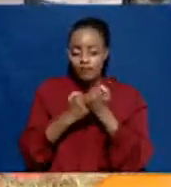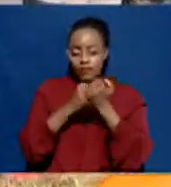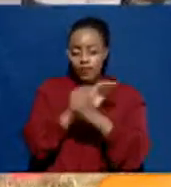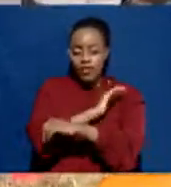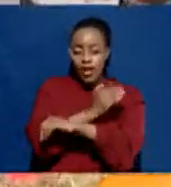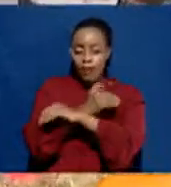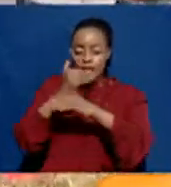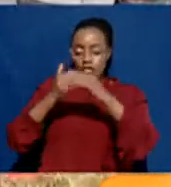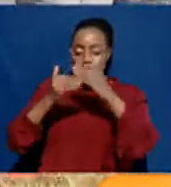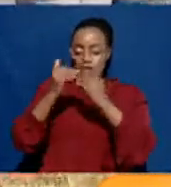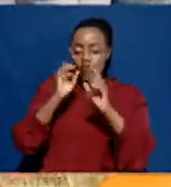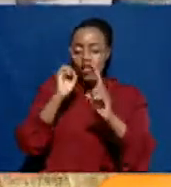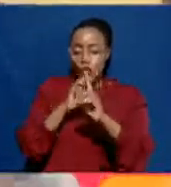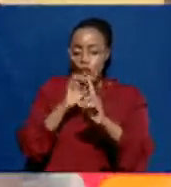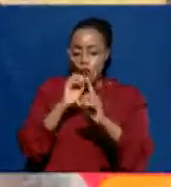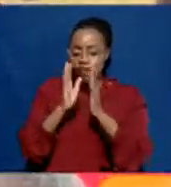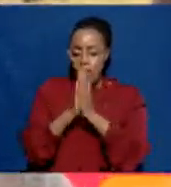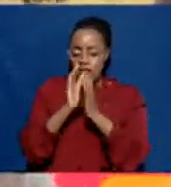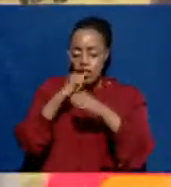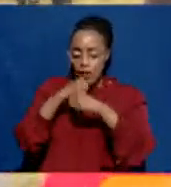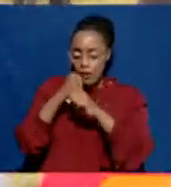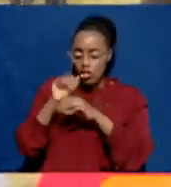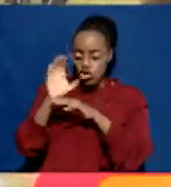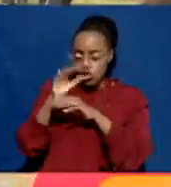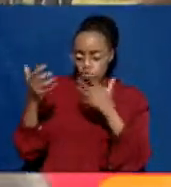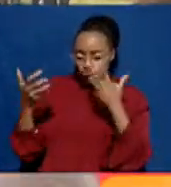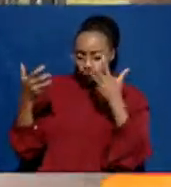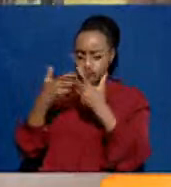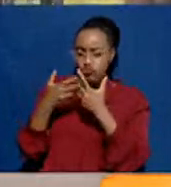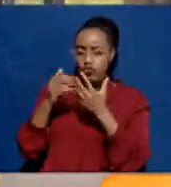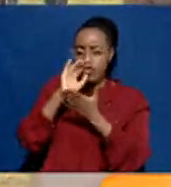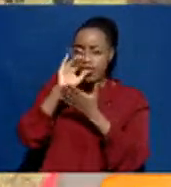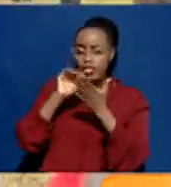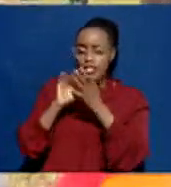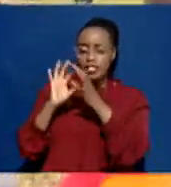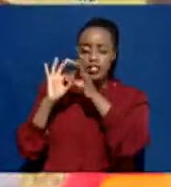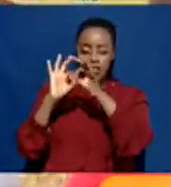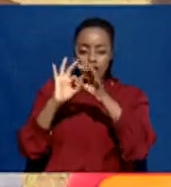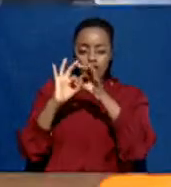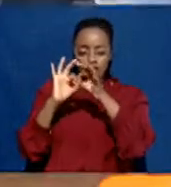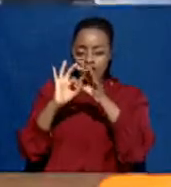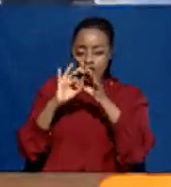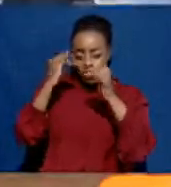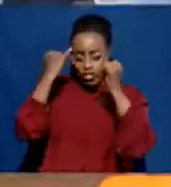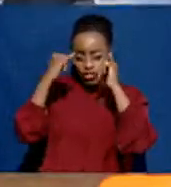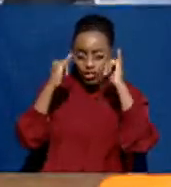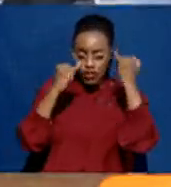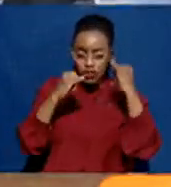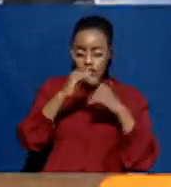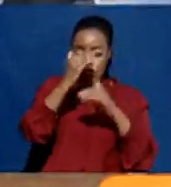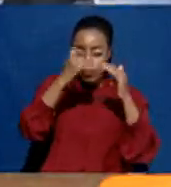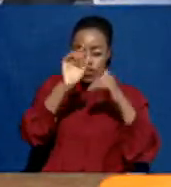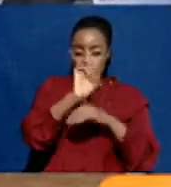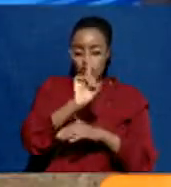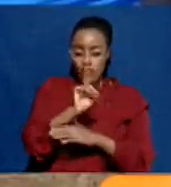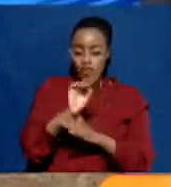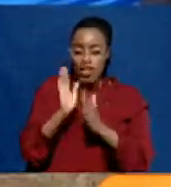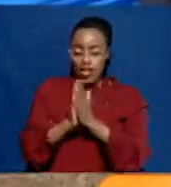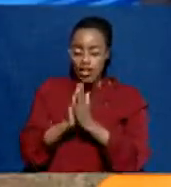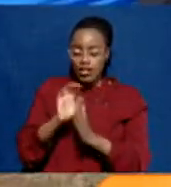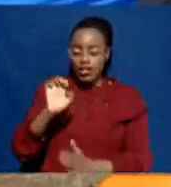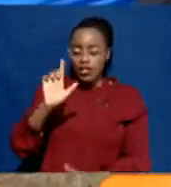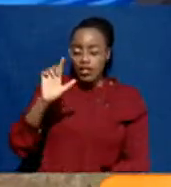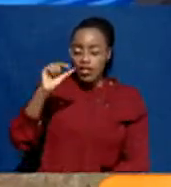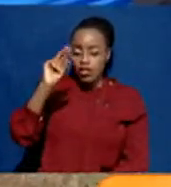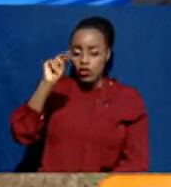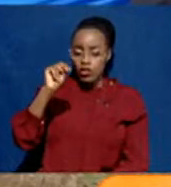through mentorship and tailor-made courses. The center is a collaboration initiative between the University of Nairobi and